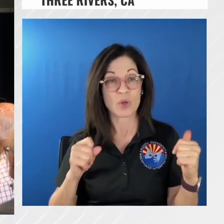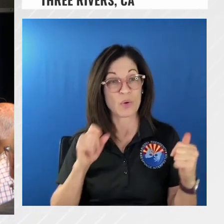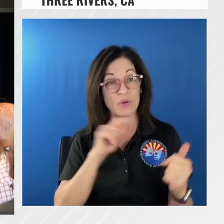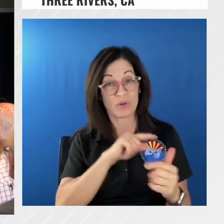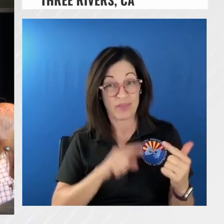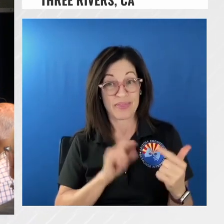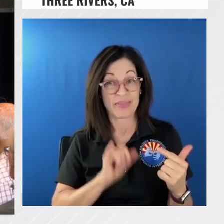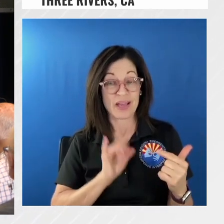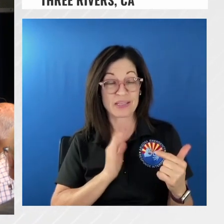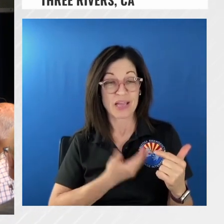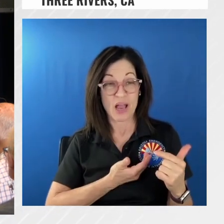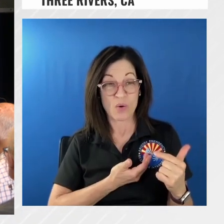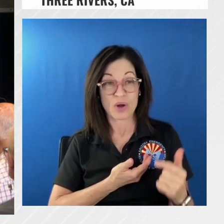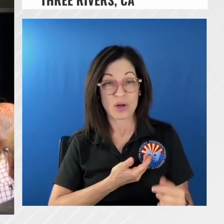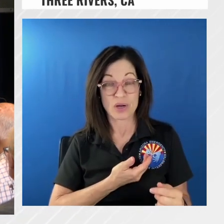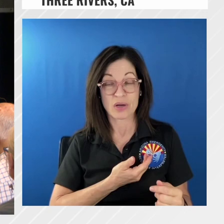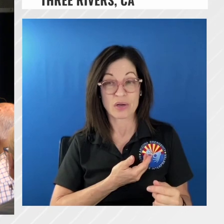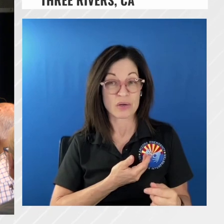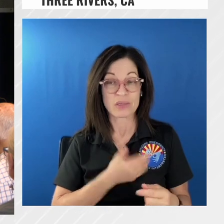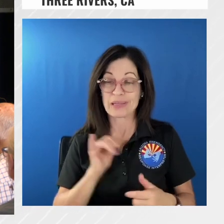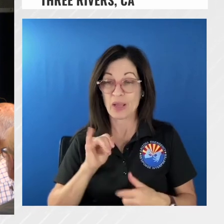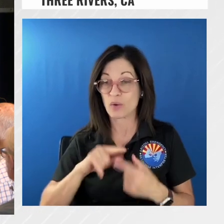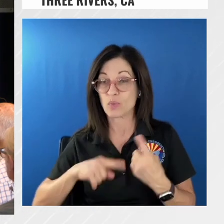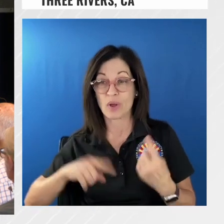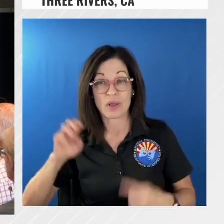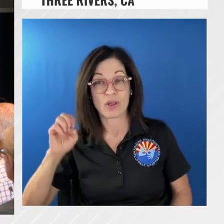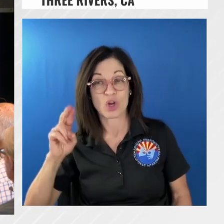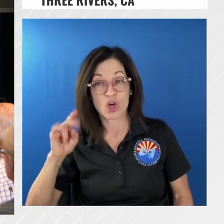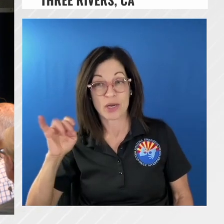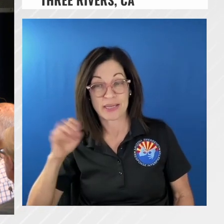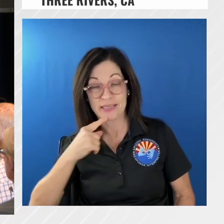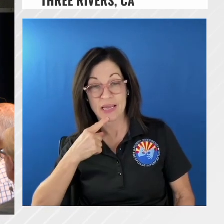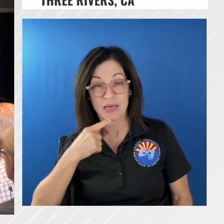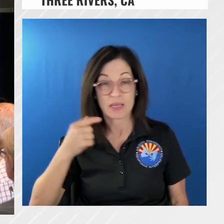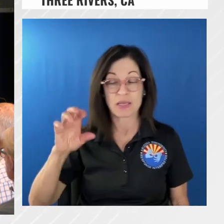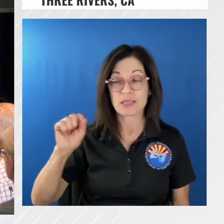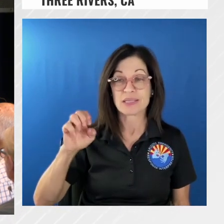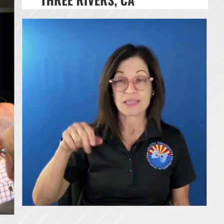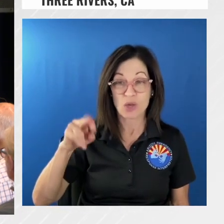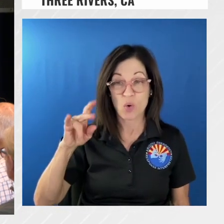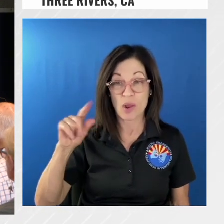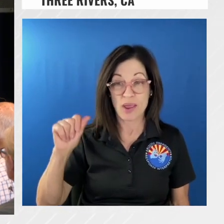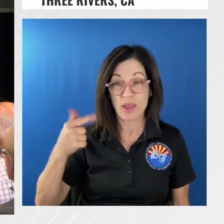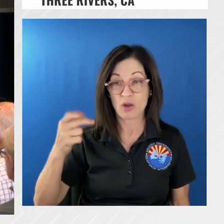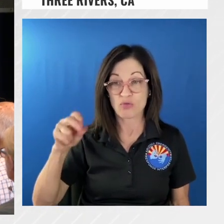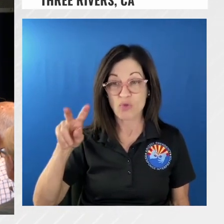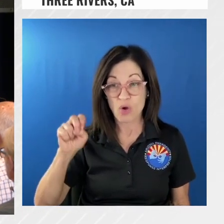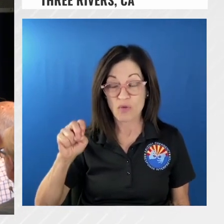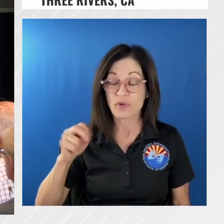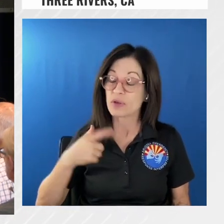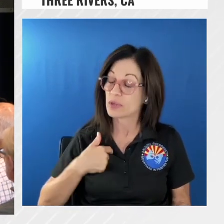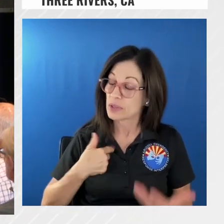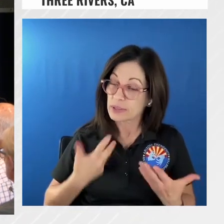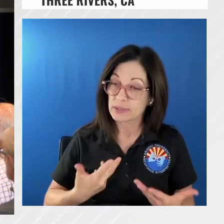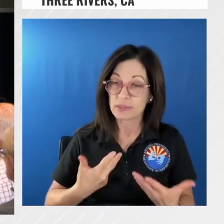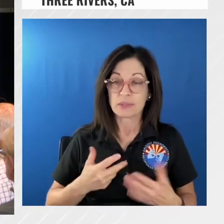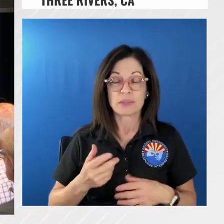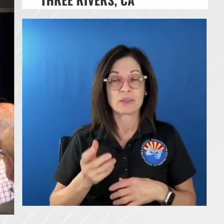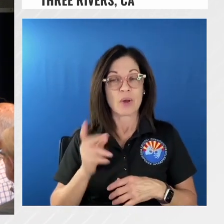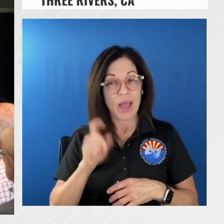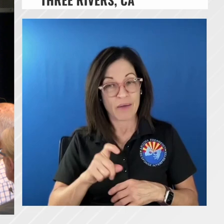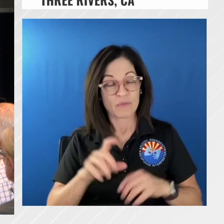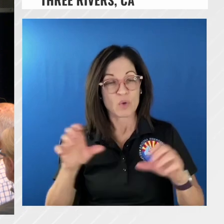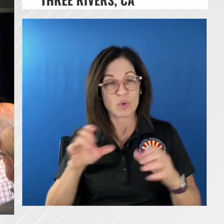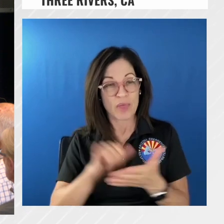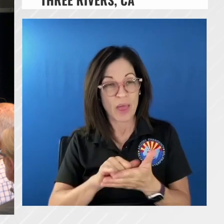community like what ernie said was um the sequoia groves is right now that's what our hands being pushed but we have the talent and the horsepower